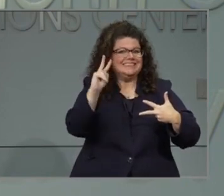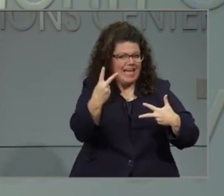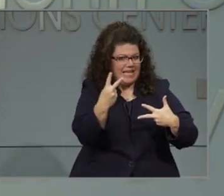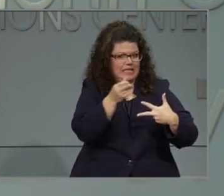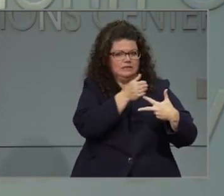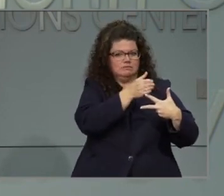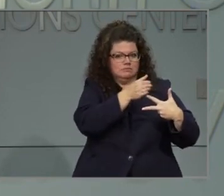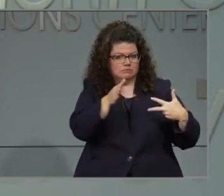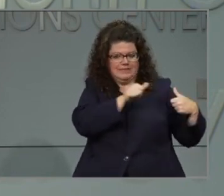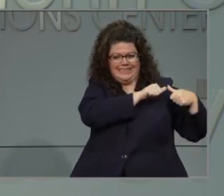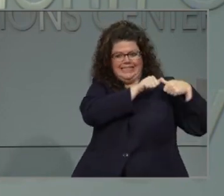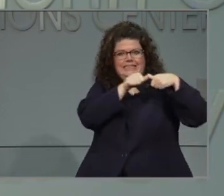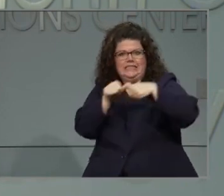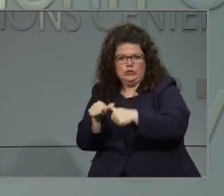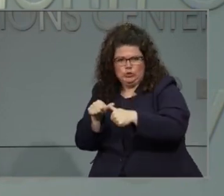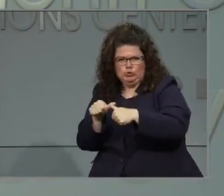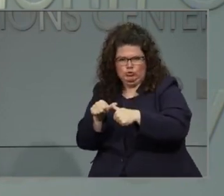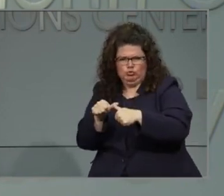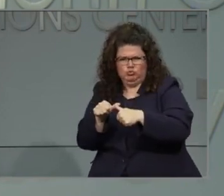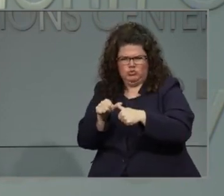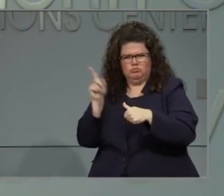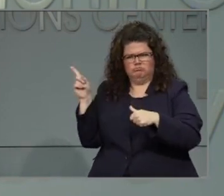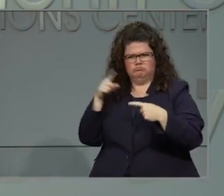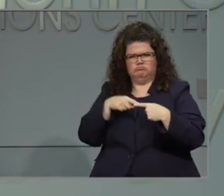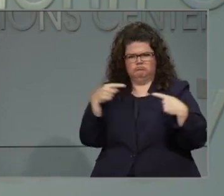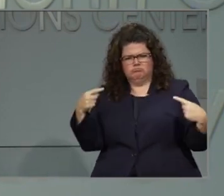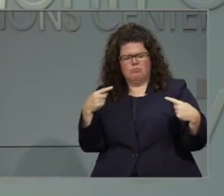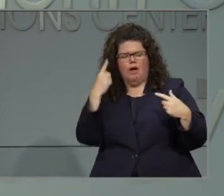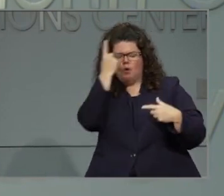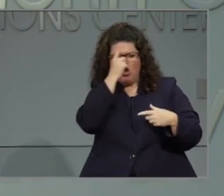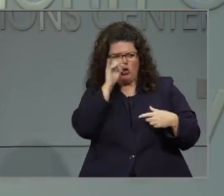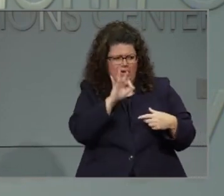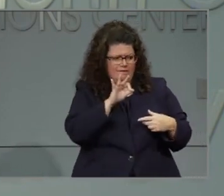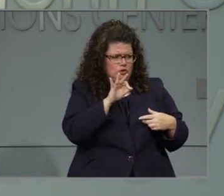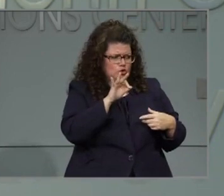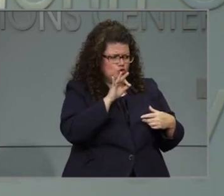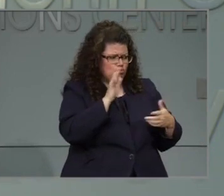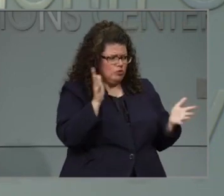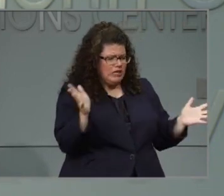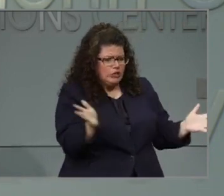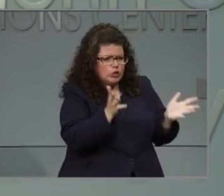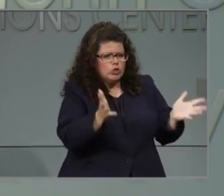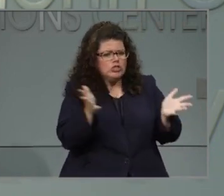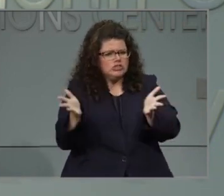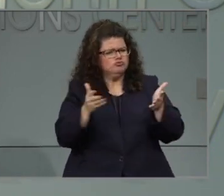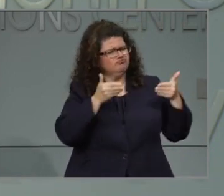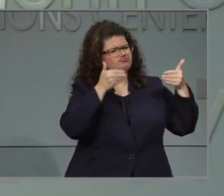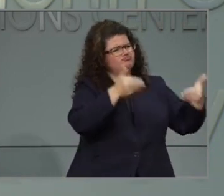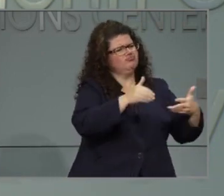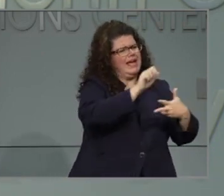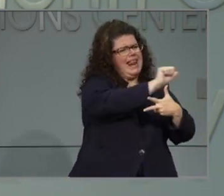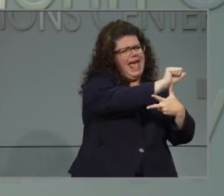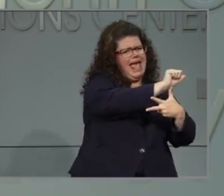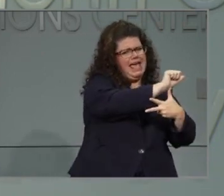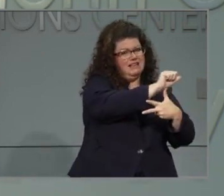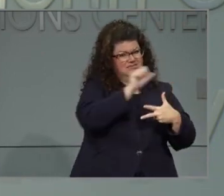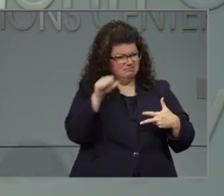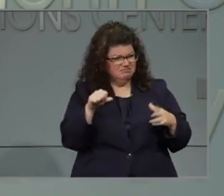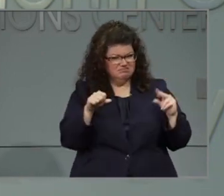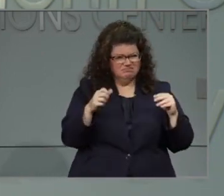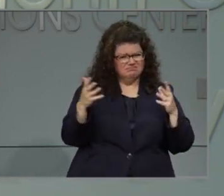a little bit of back and forth. So I'm wondering if you are going to be encouraging some of these districts to reconsider, and if so, why or why not?